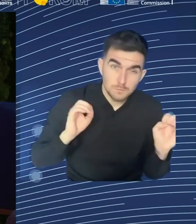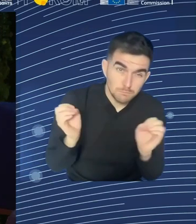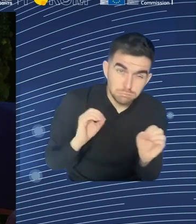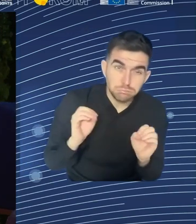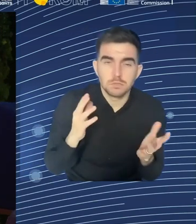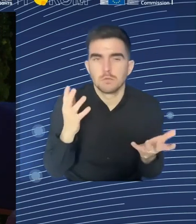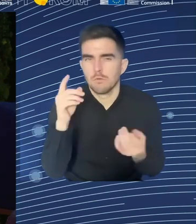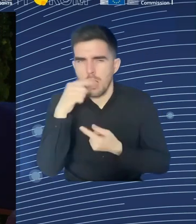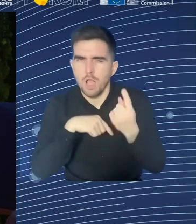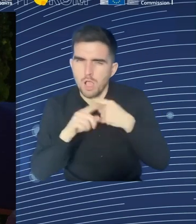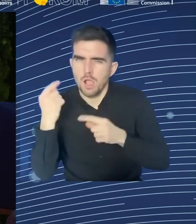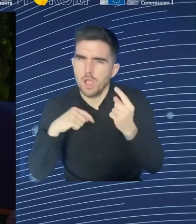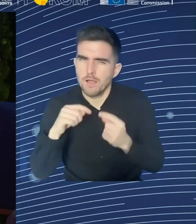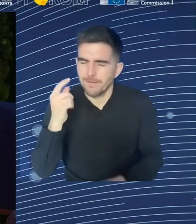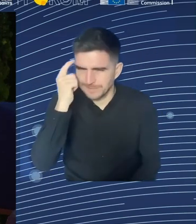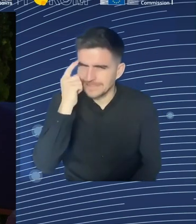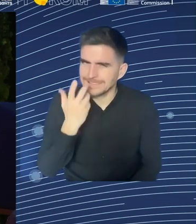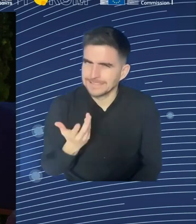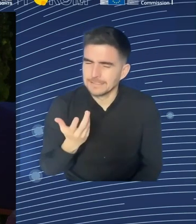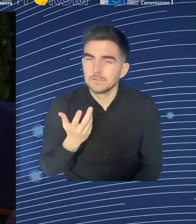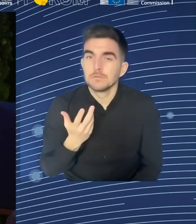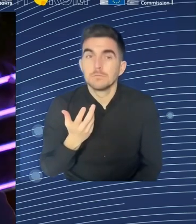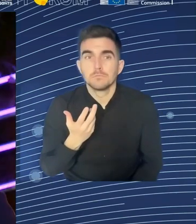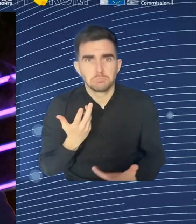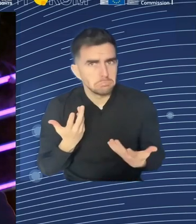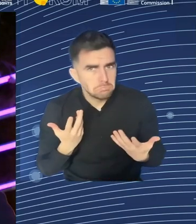If you have two children in some member states, it costs more than a mortgage.